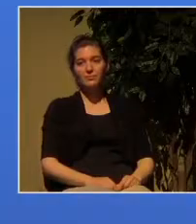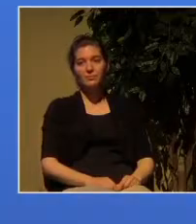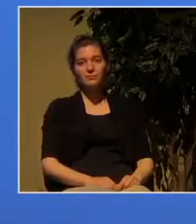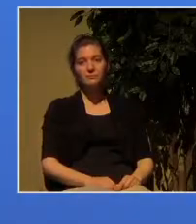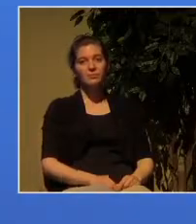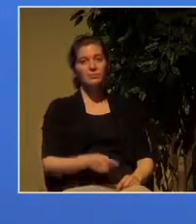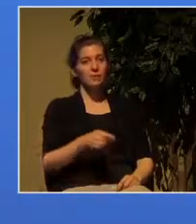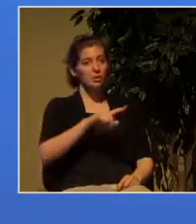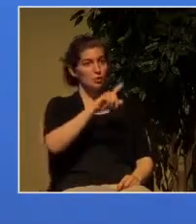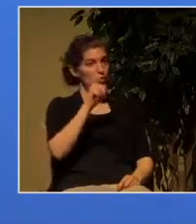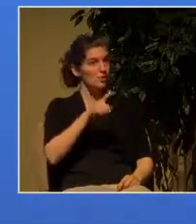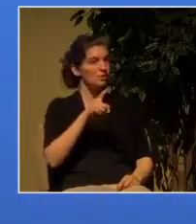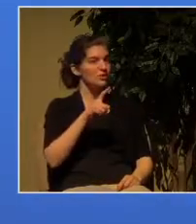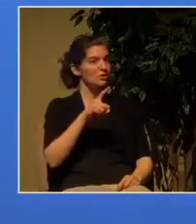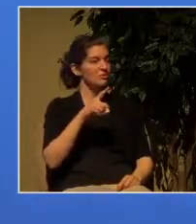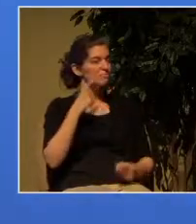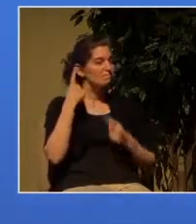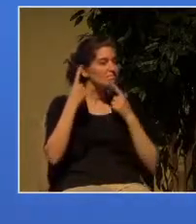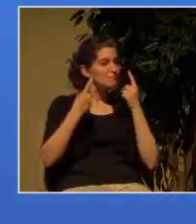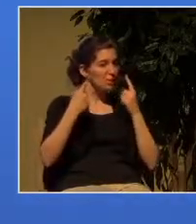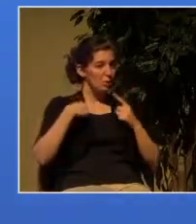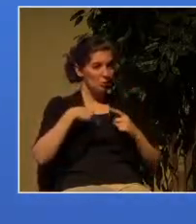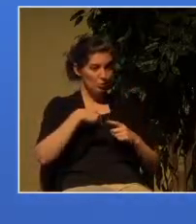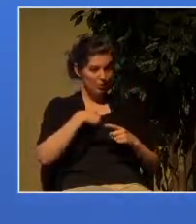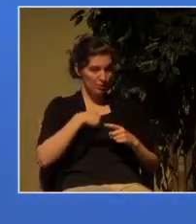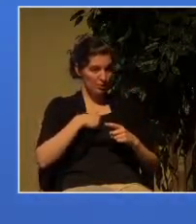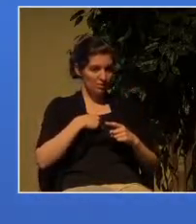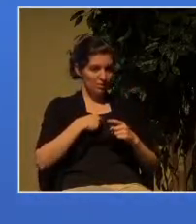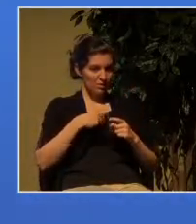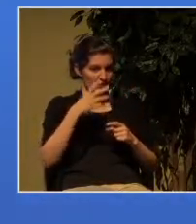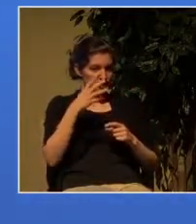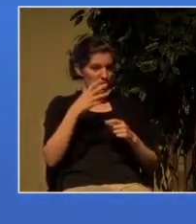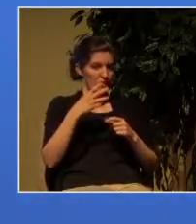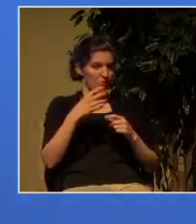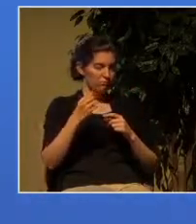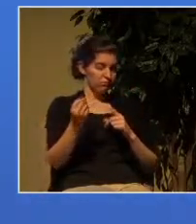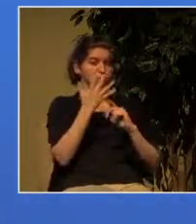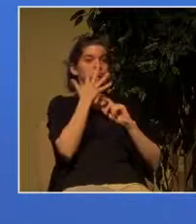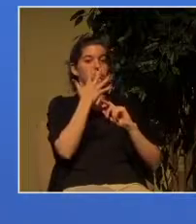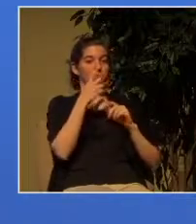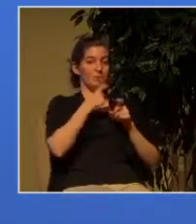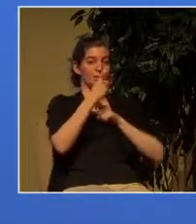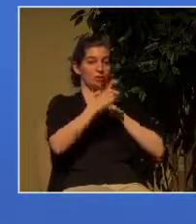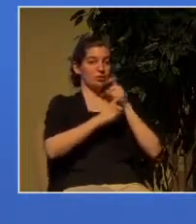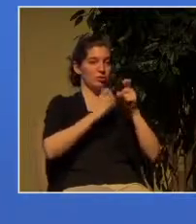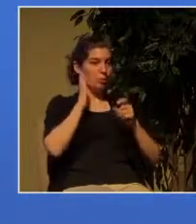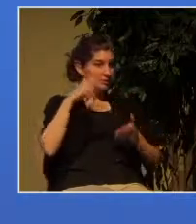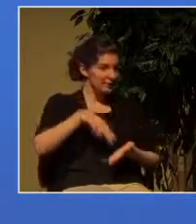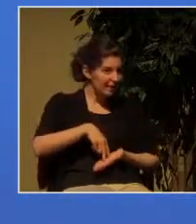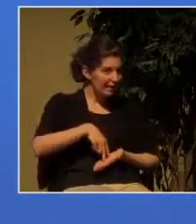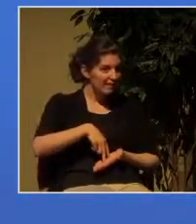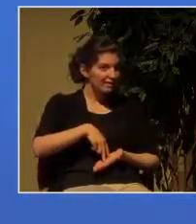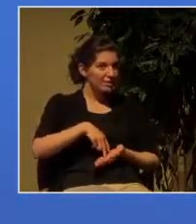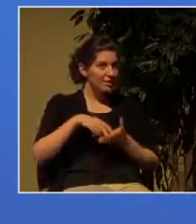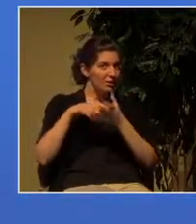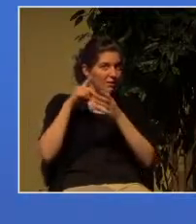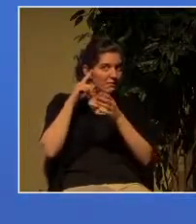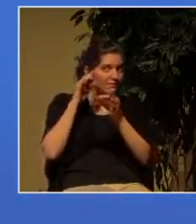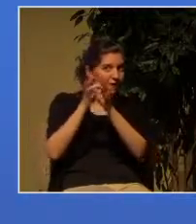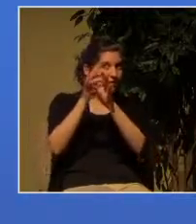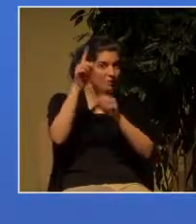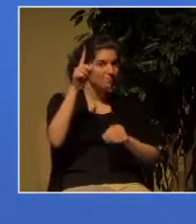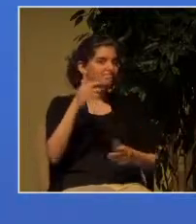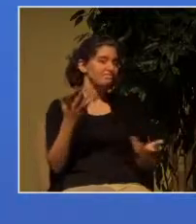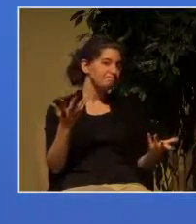we persevere in the ways of God so three reasons now that I've given you why